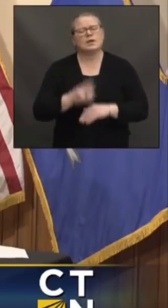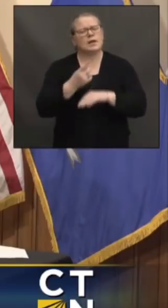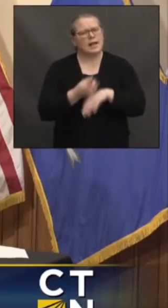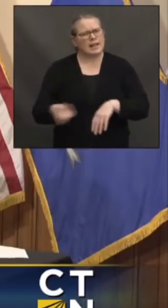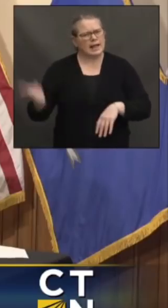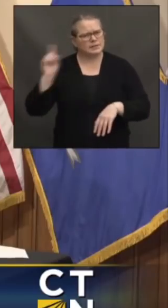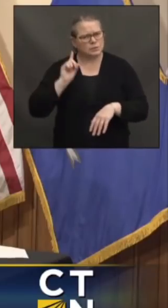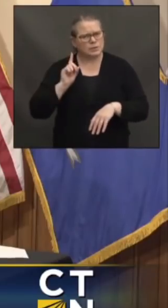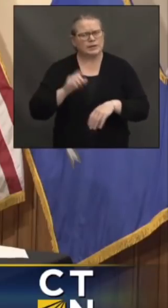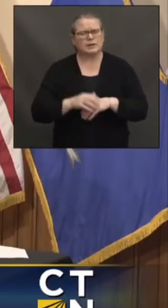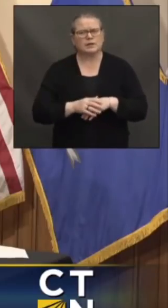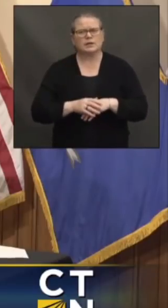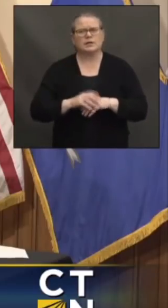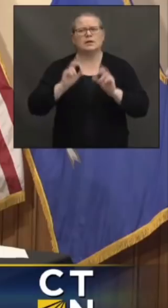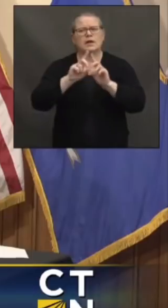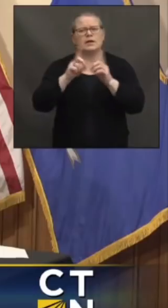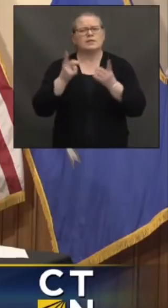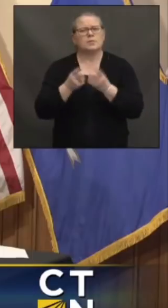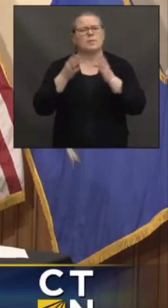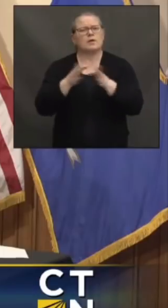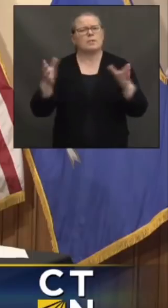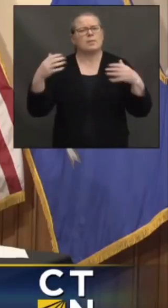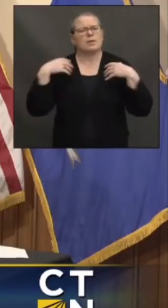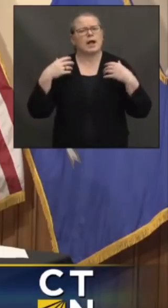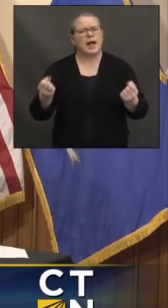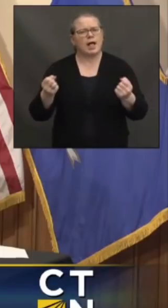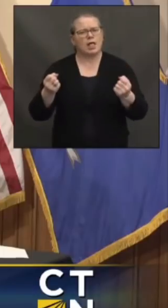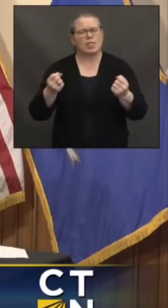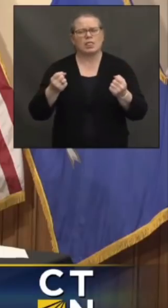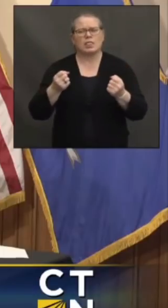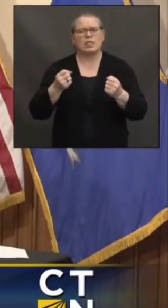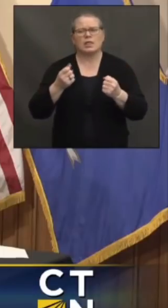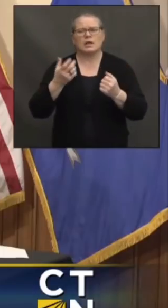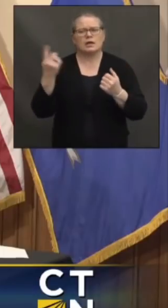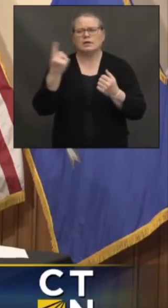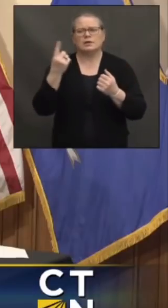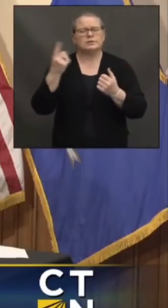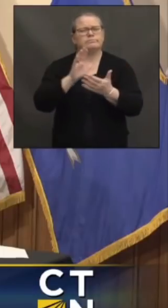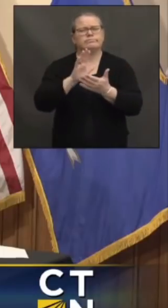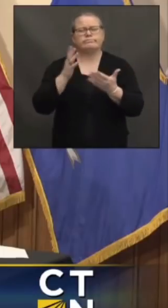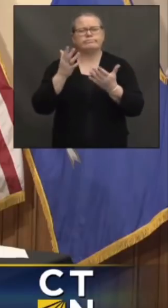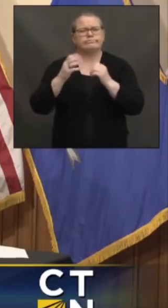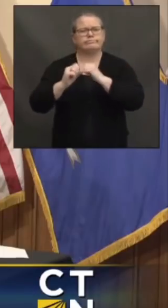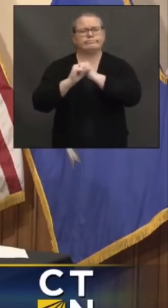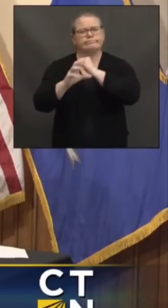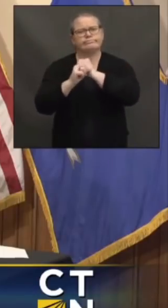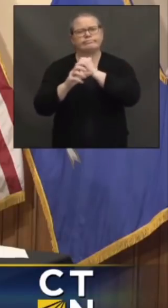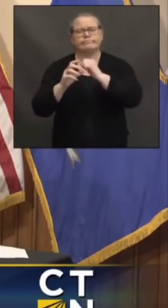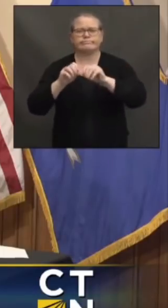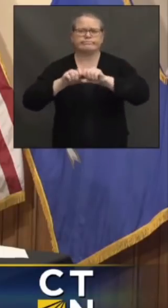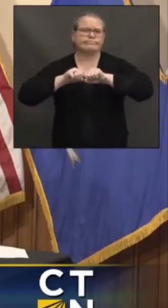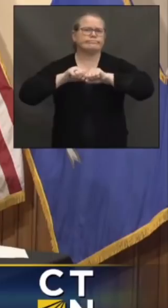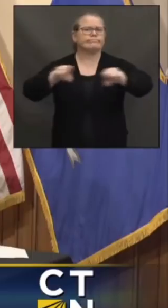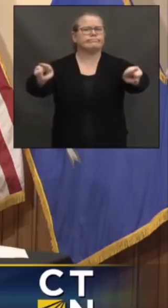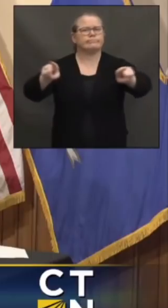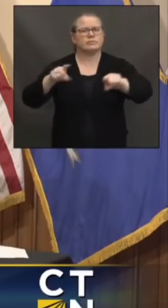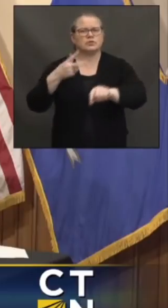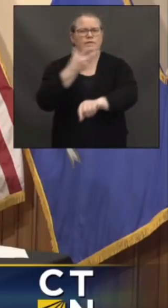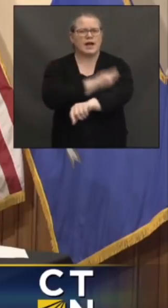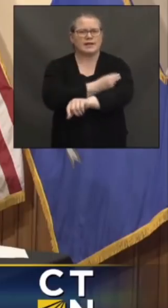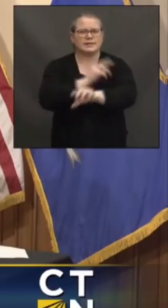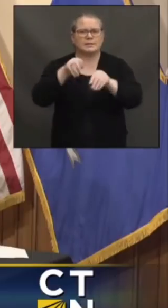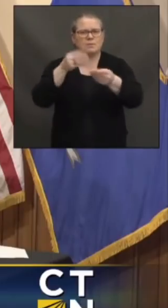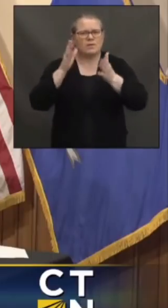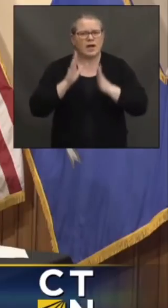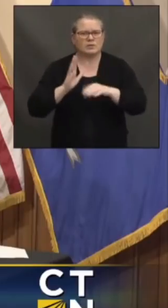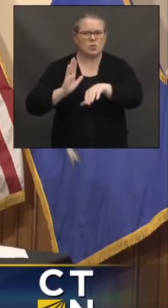Department of Public Health sent out to vaccine providers that was warning that they shouldn't expect any Johnson